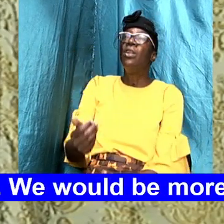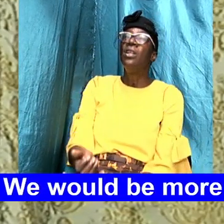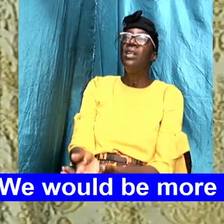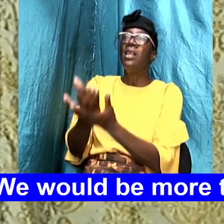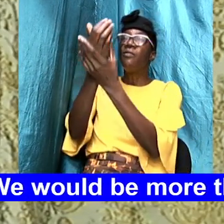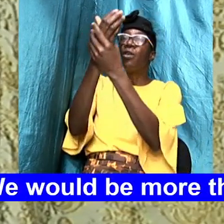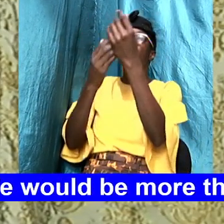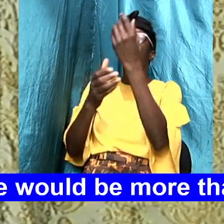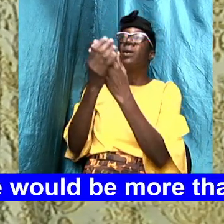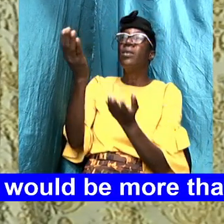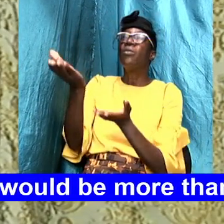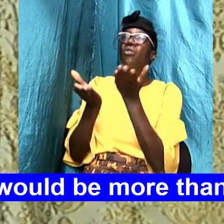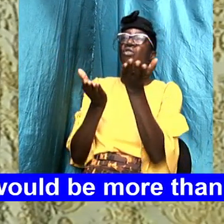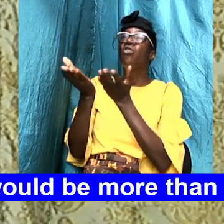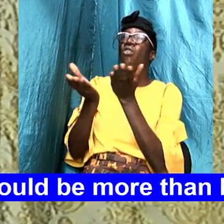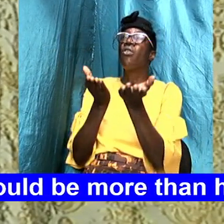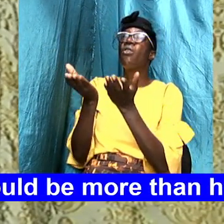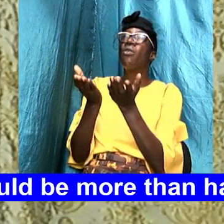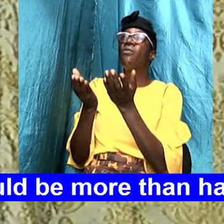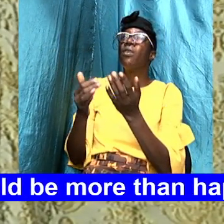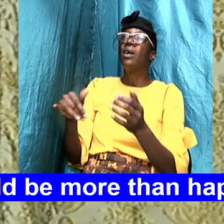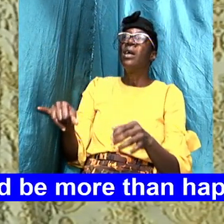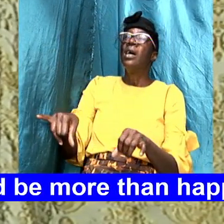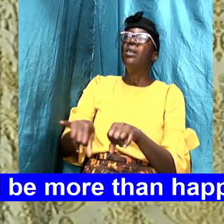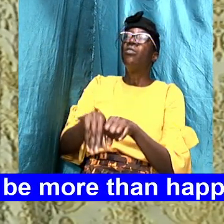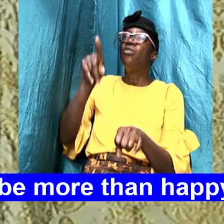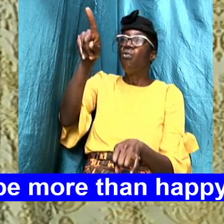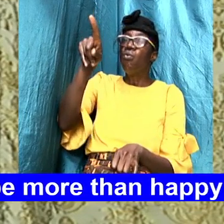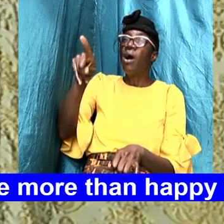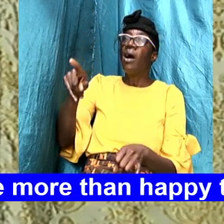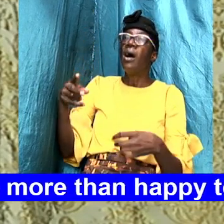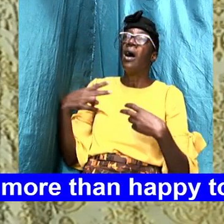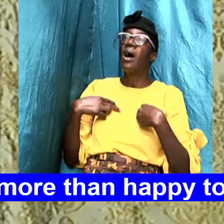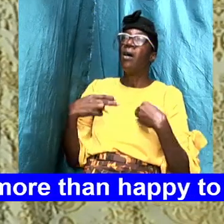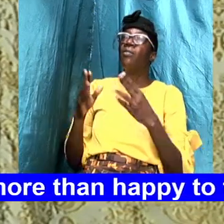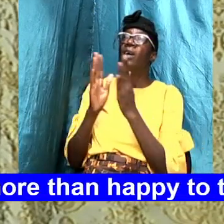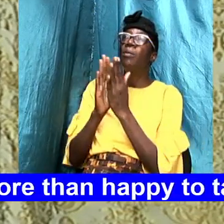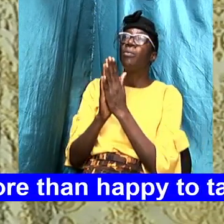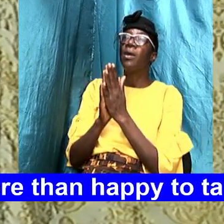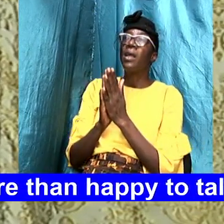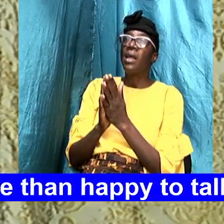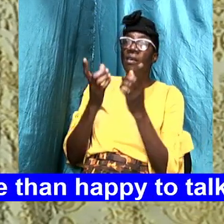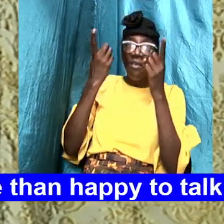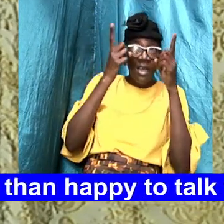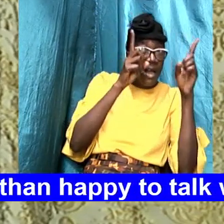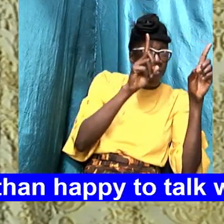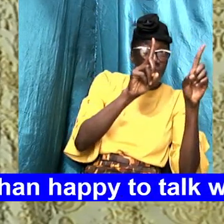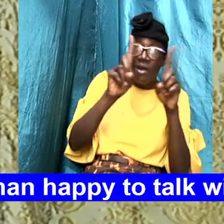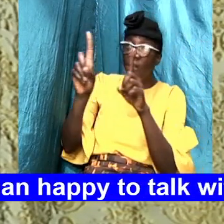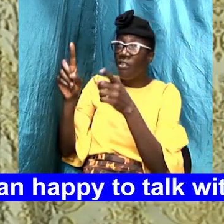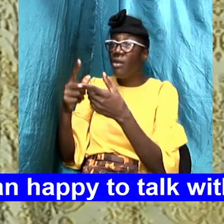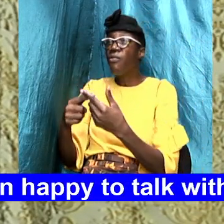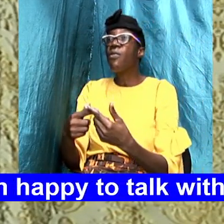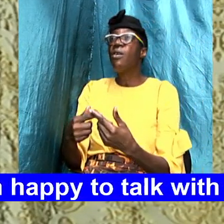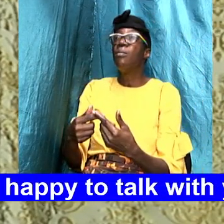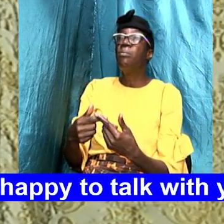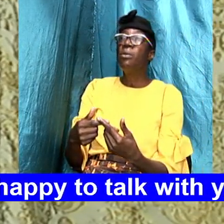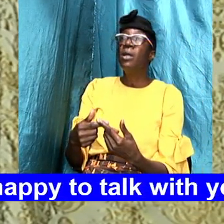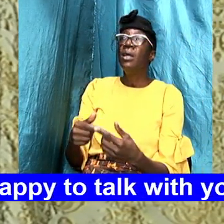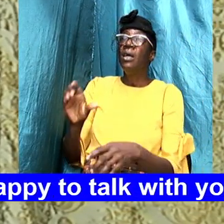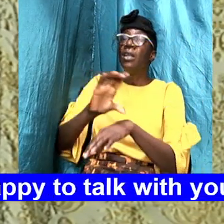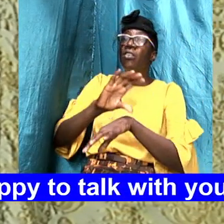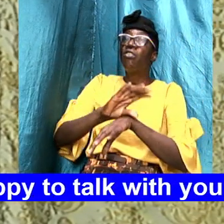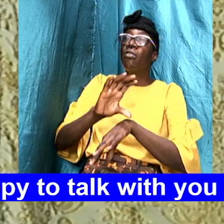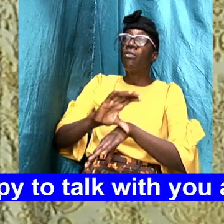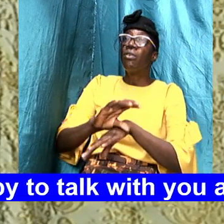serve God as you would have us to we pray also for direction for the church oh God we ask